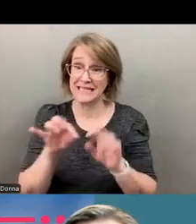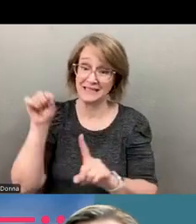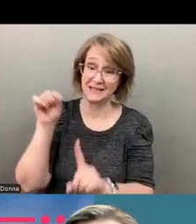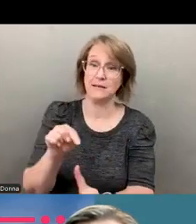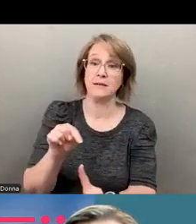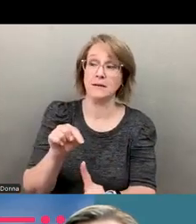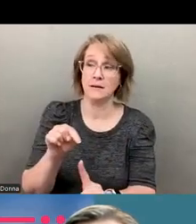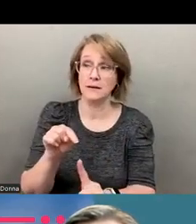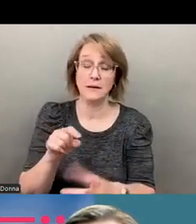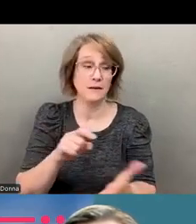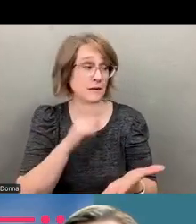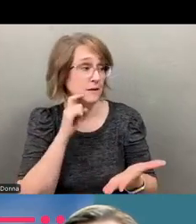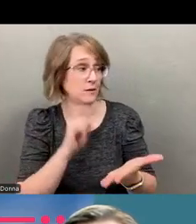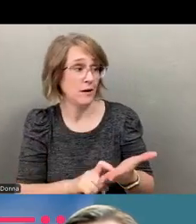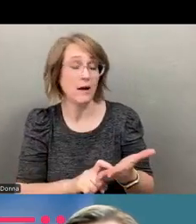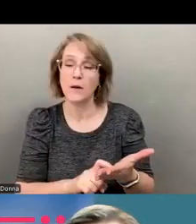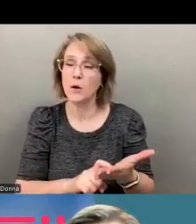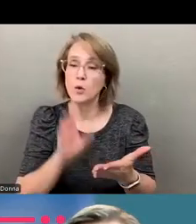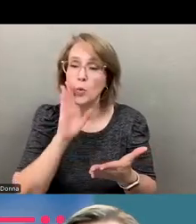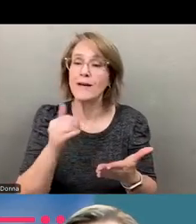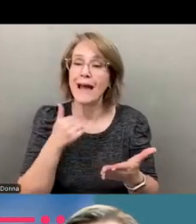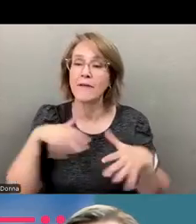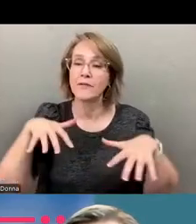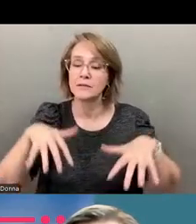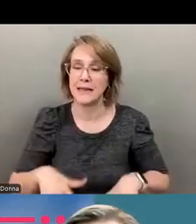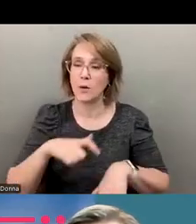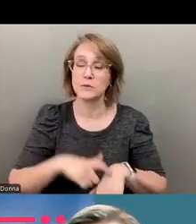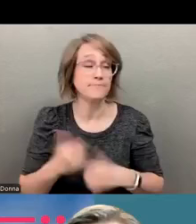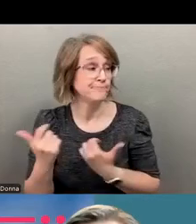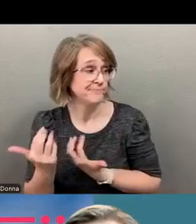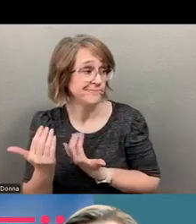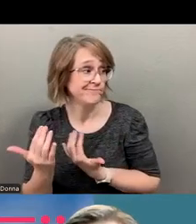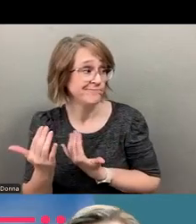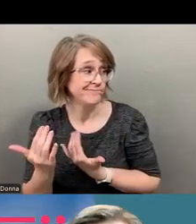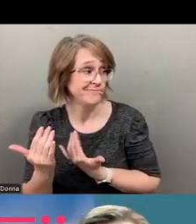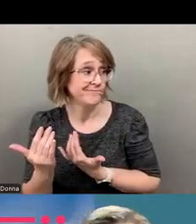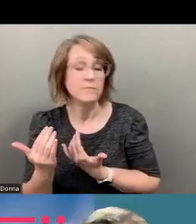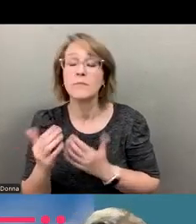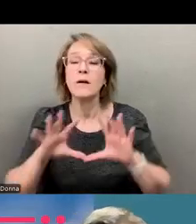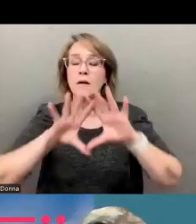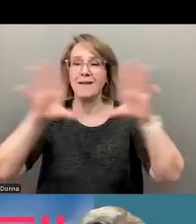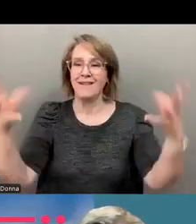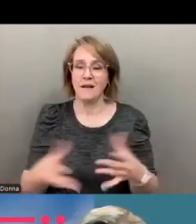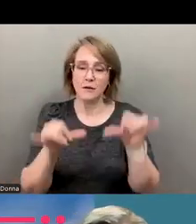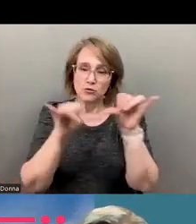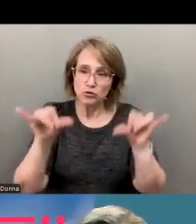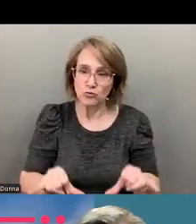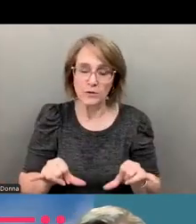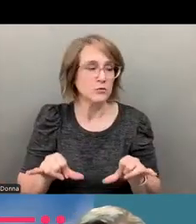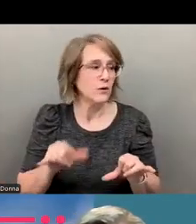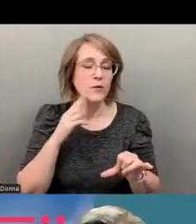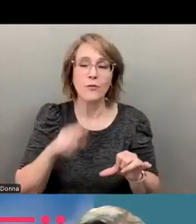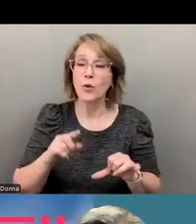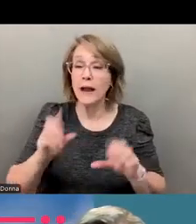sort of this downtime associated with it. When you look at all of the infrastructure that exists at the ambulances and